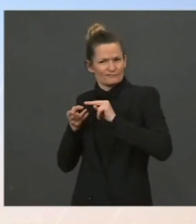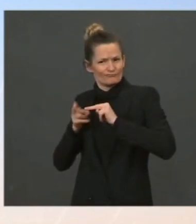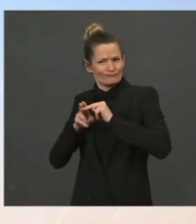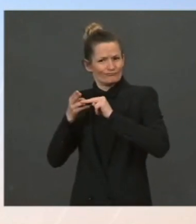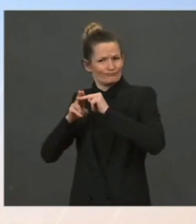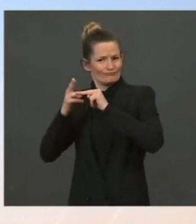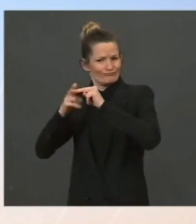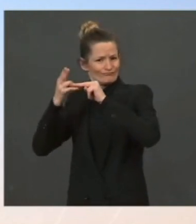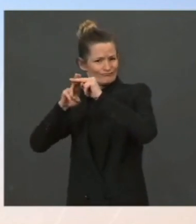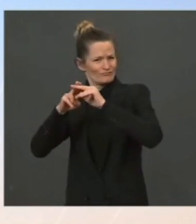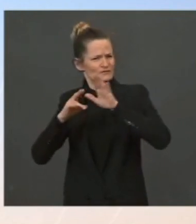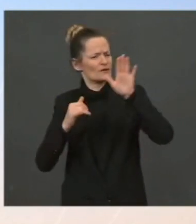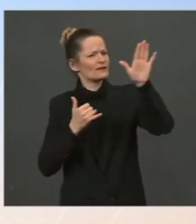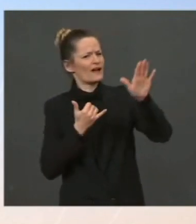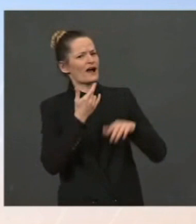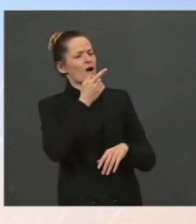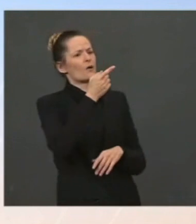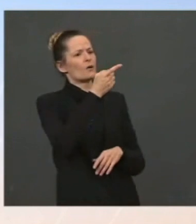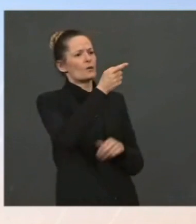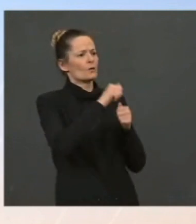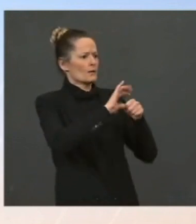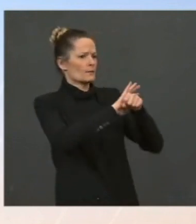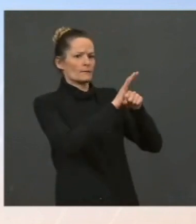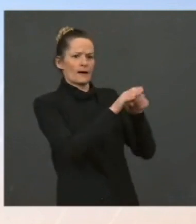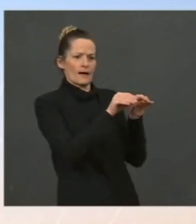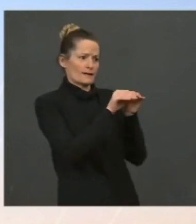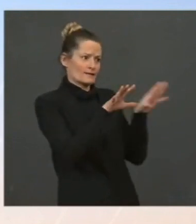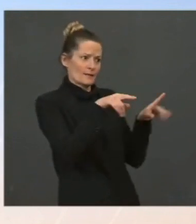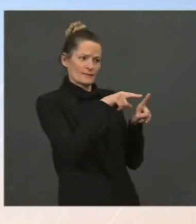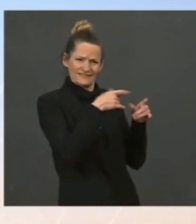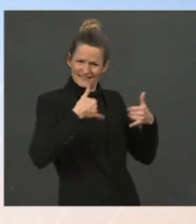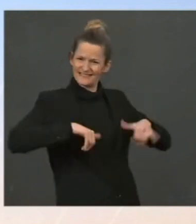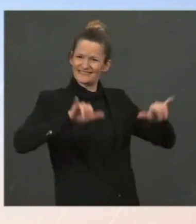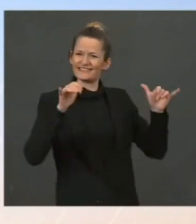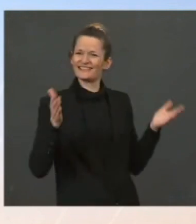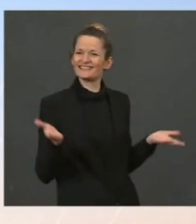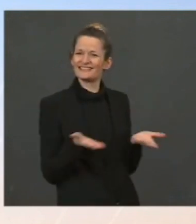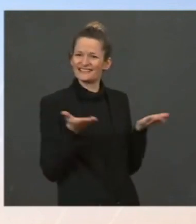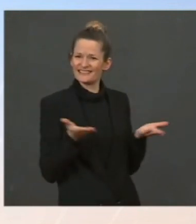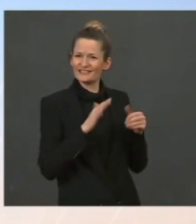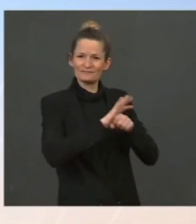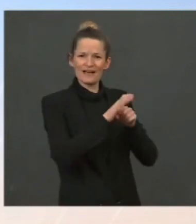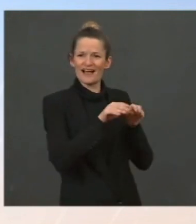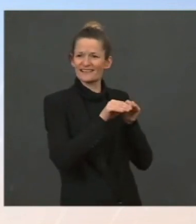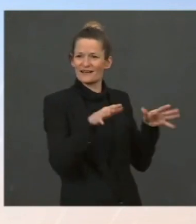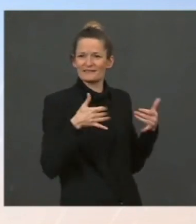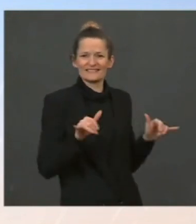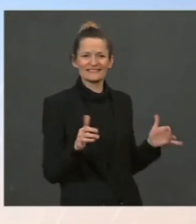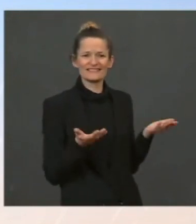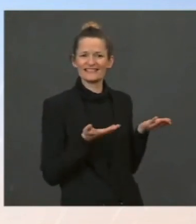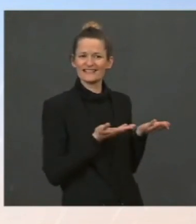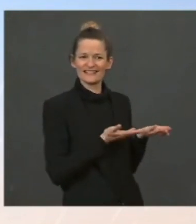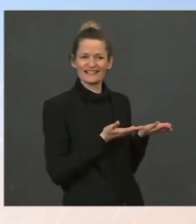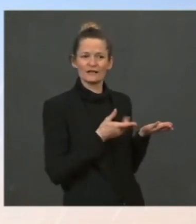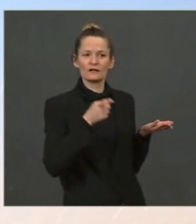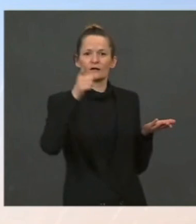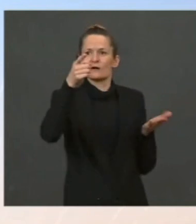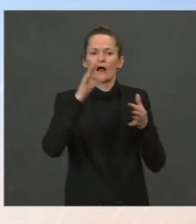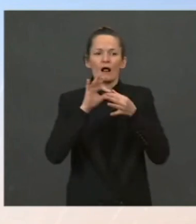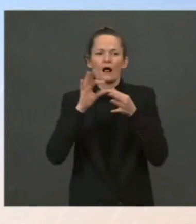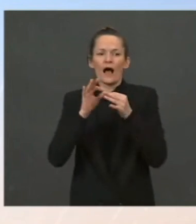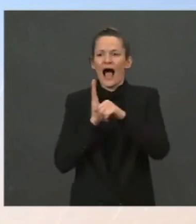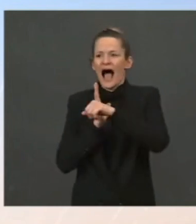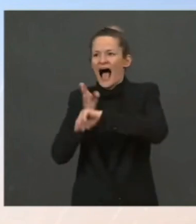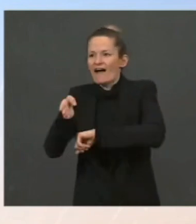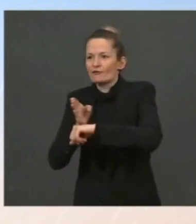COVID is here. COVID is part of the bite. And you just kind of talked about that pre-pandemic versus what was happening in pandemic. COVID is expected to